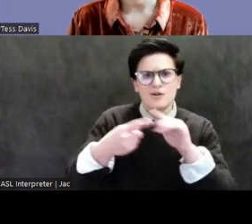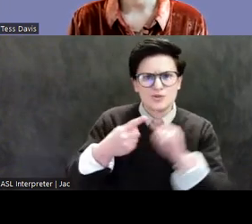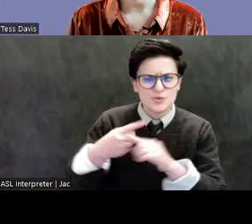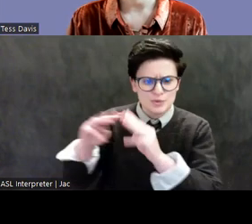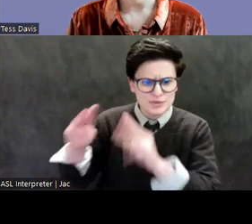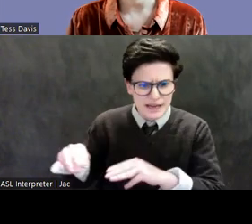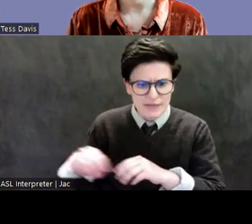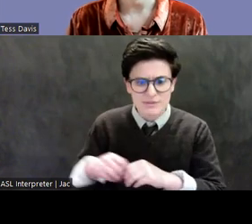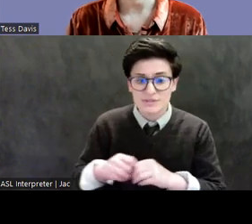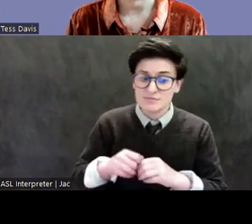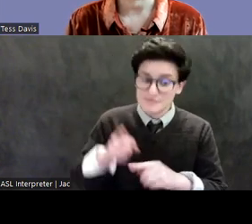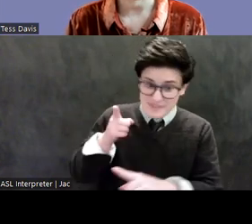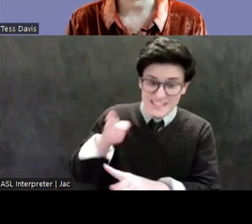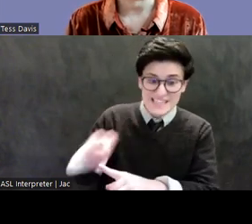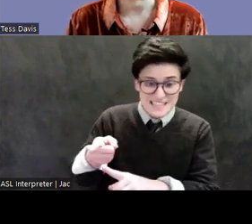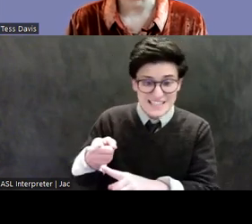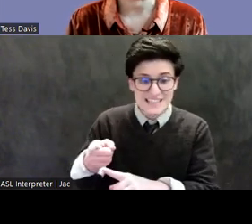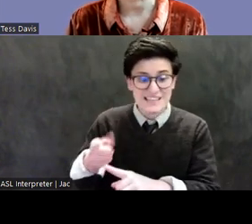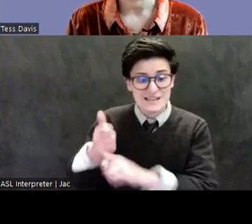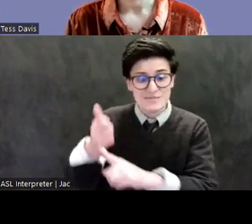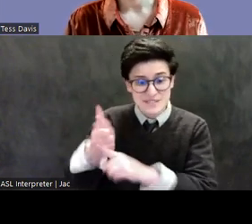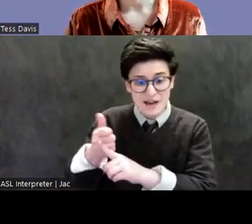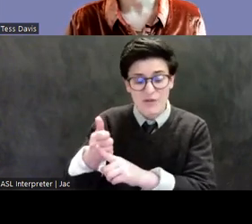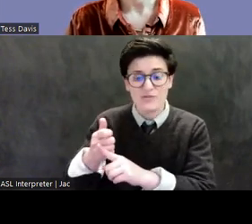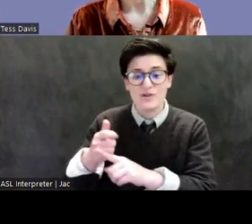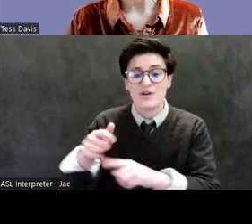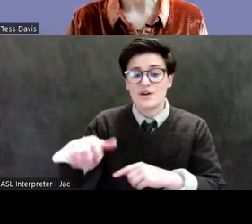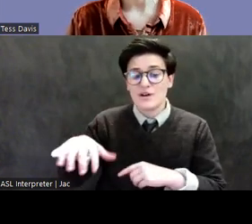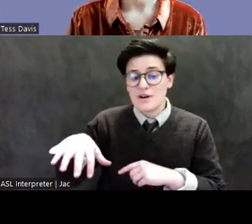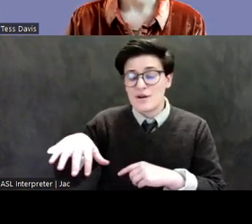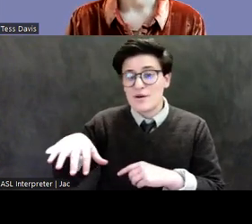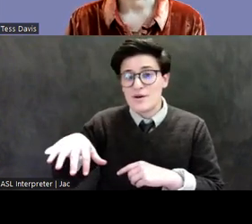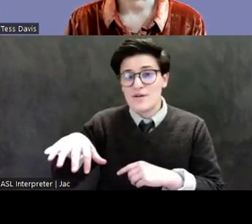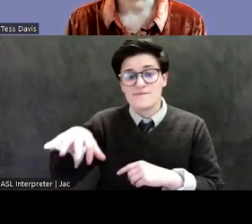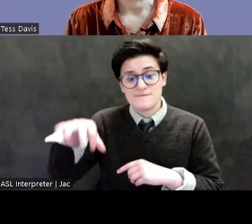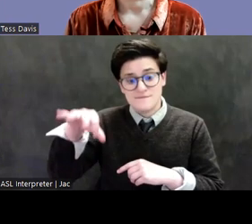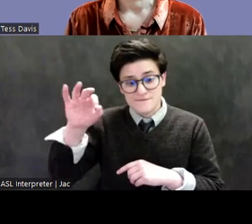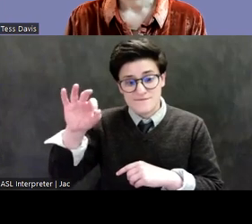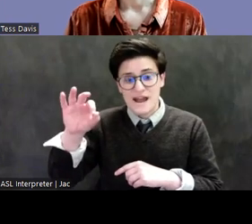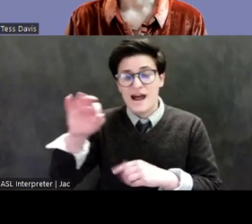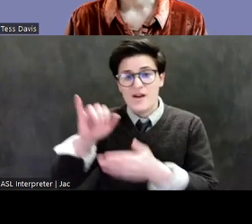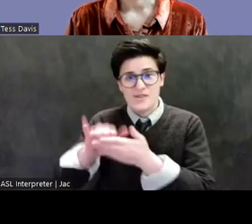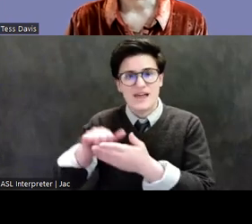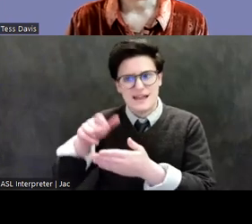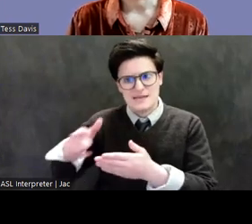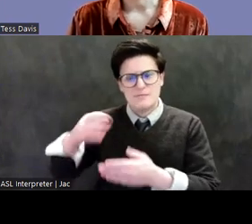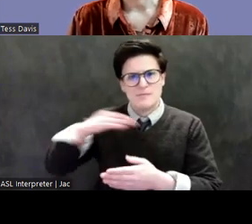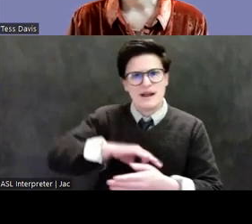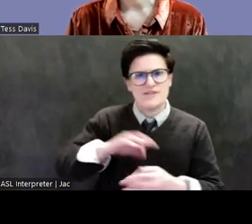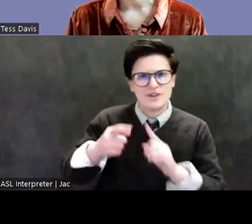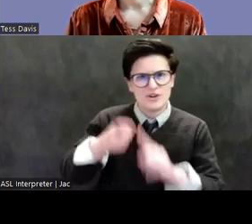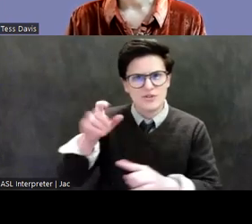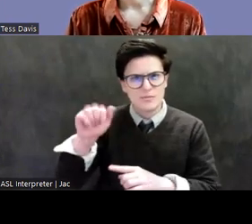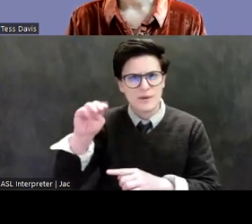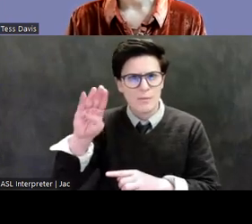responsible for one of the worst genocides of the 20th century with the very elites of the art world. If you saw one of my other